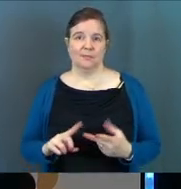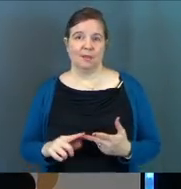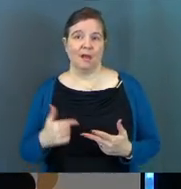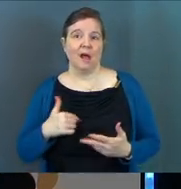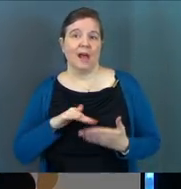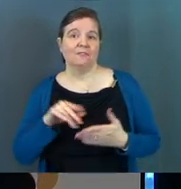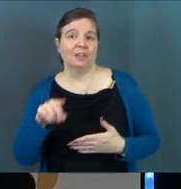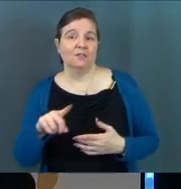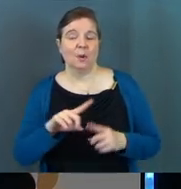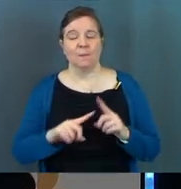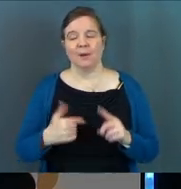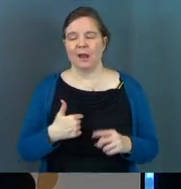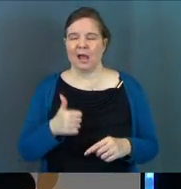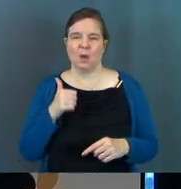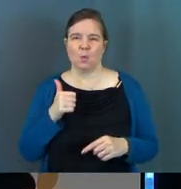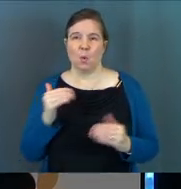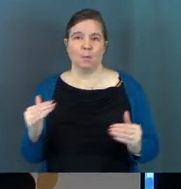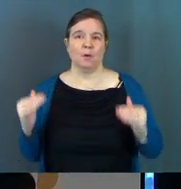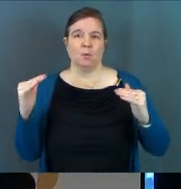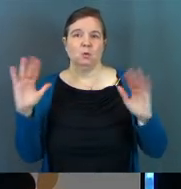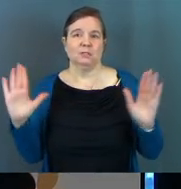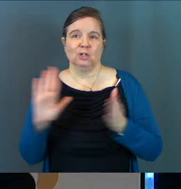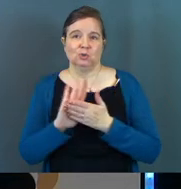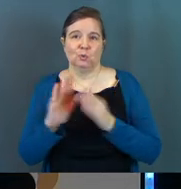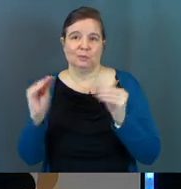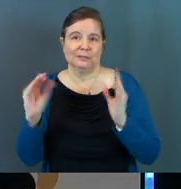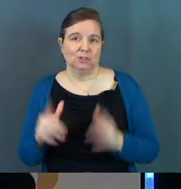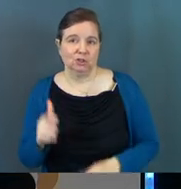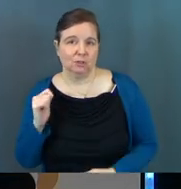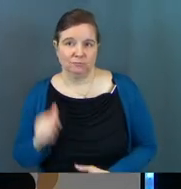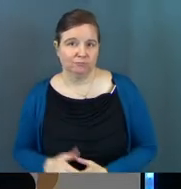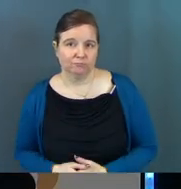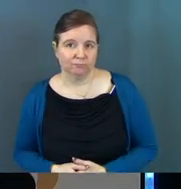I forgive you, but I won't promote you to Sunday school teacher.